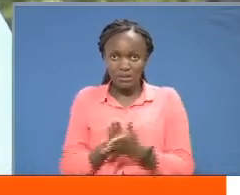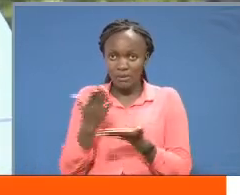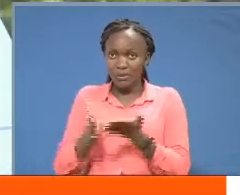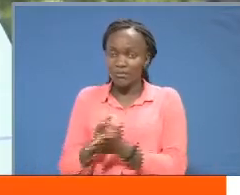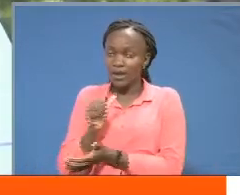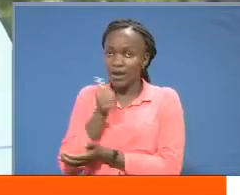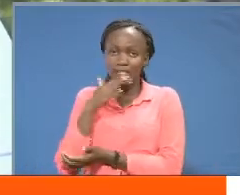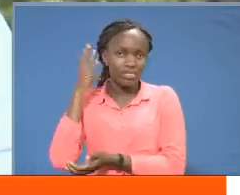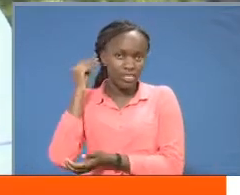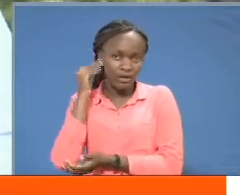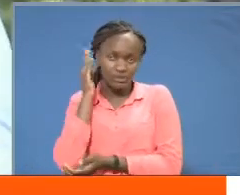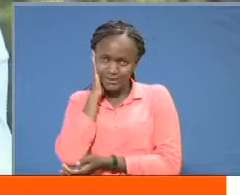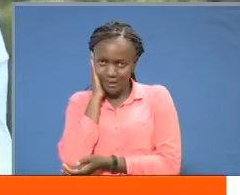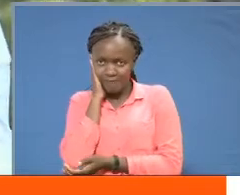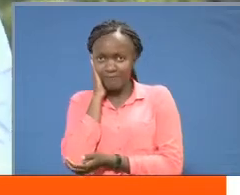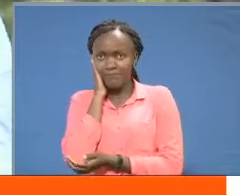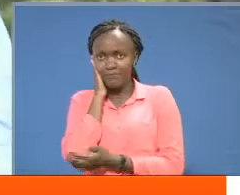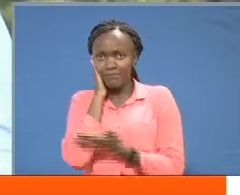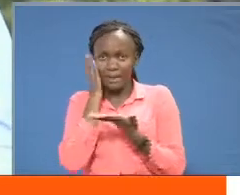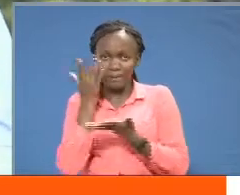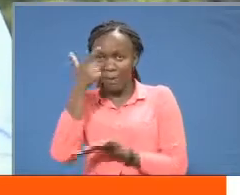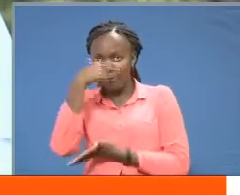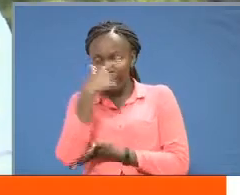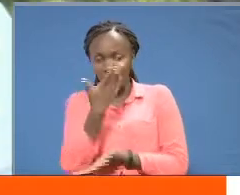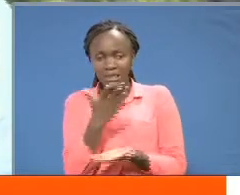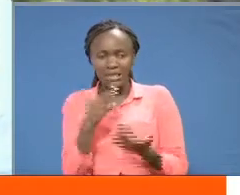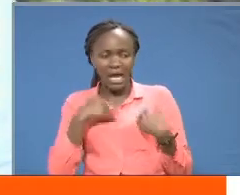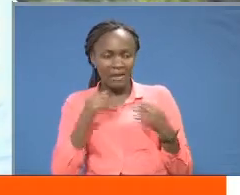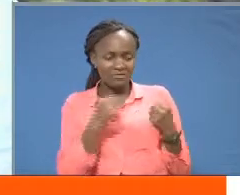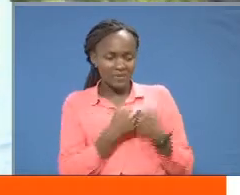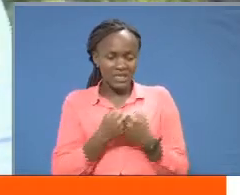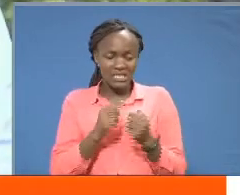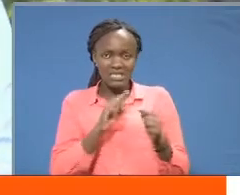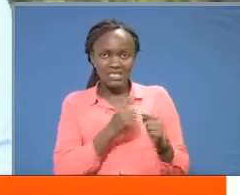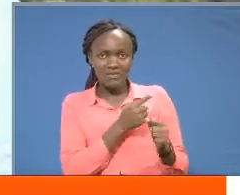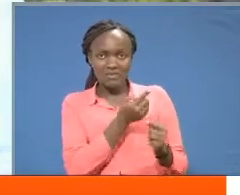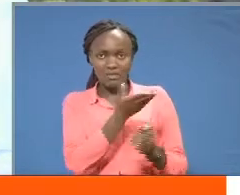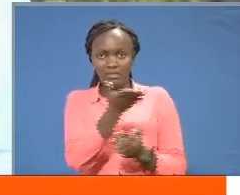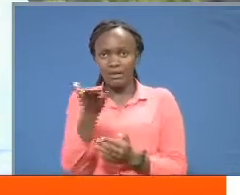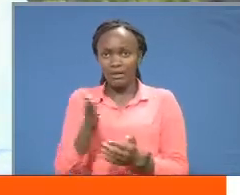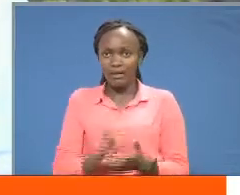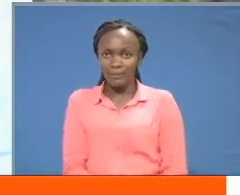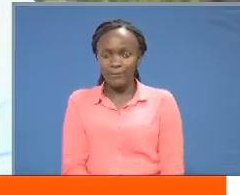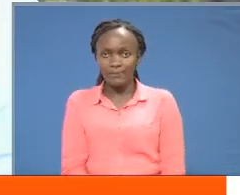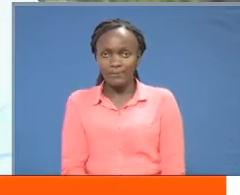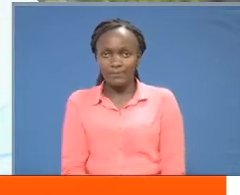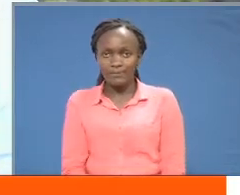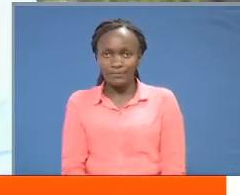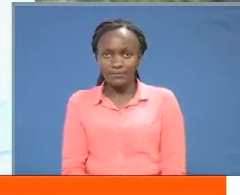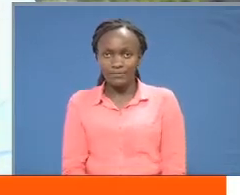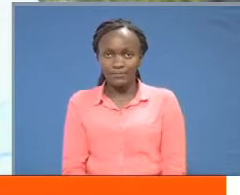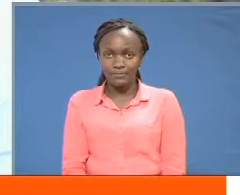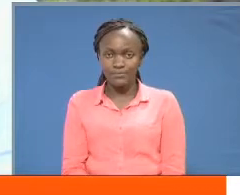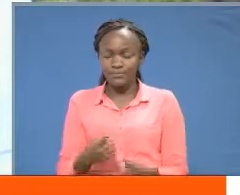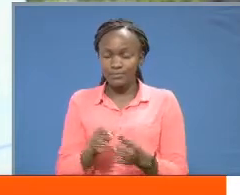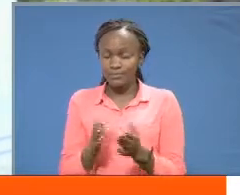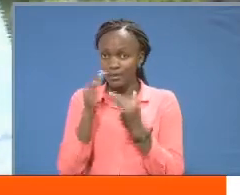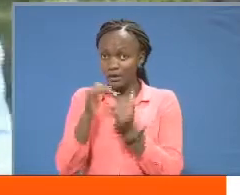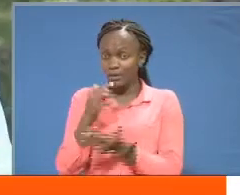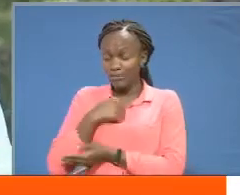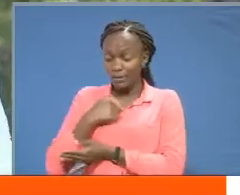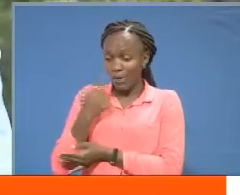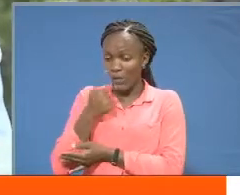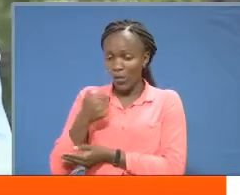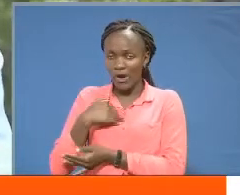with hearing impairment or the visually impaired people might have their peculiar problems but with as a